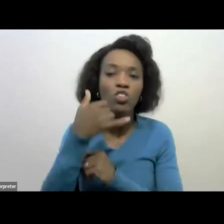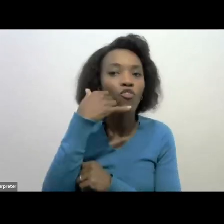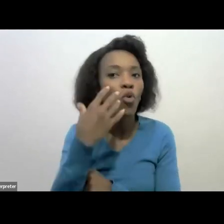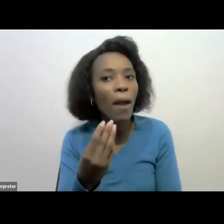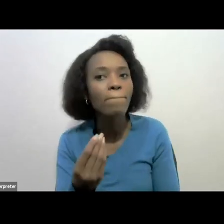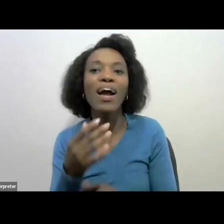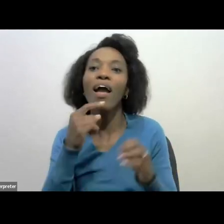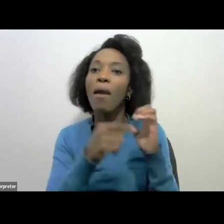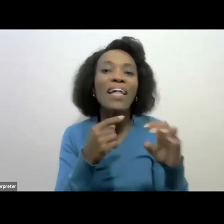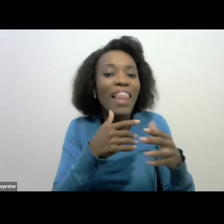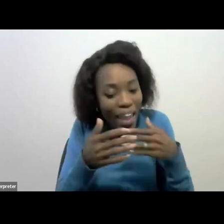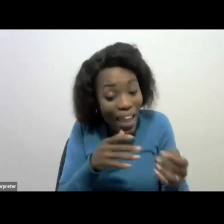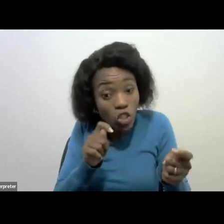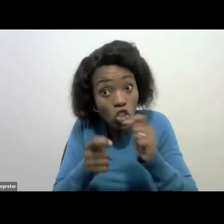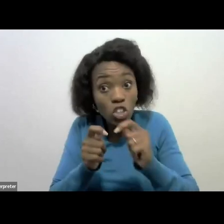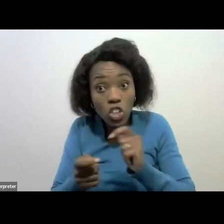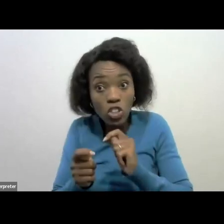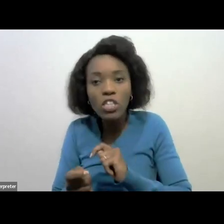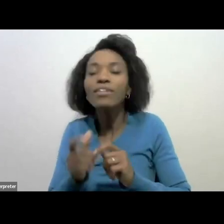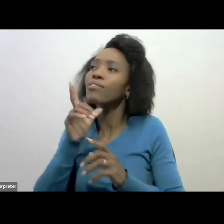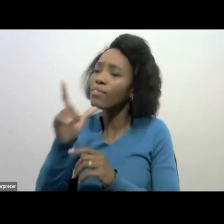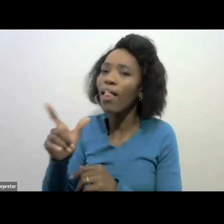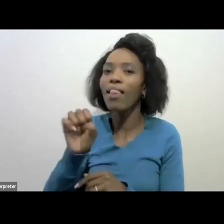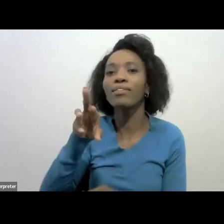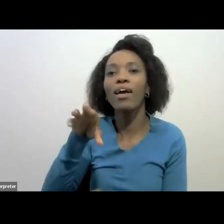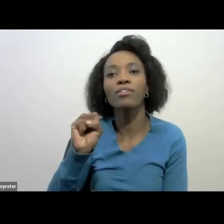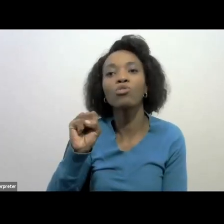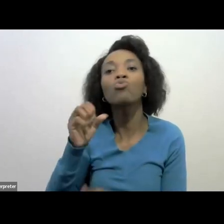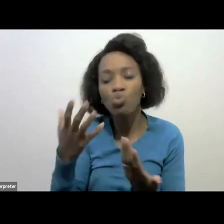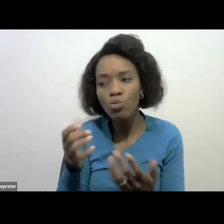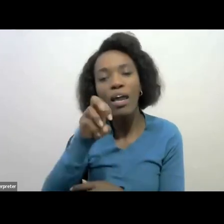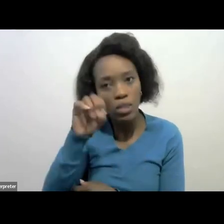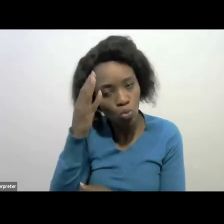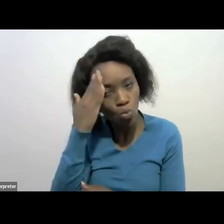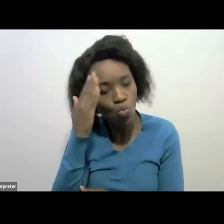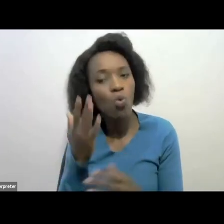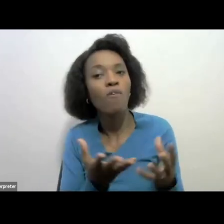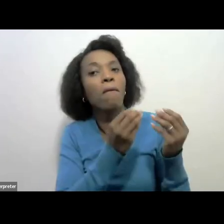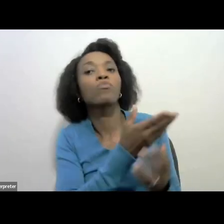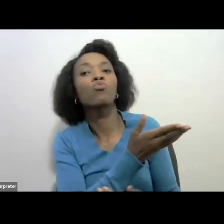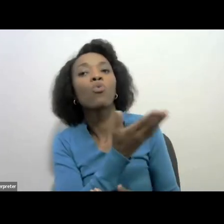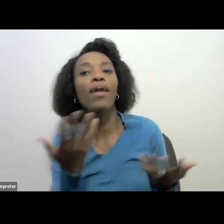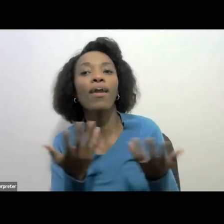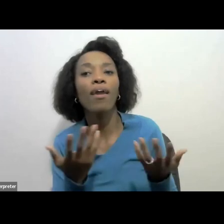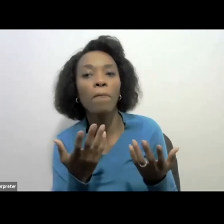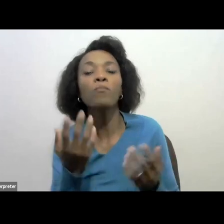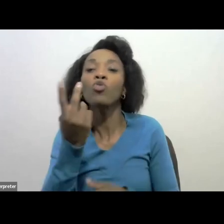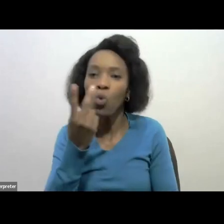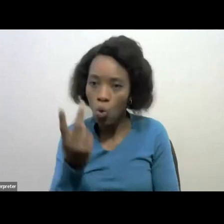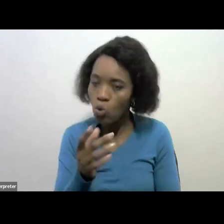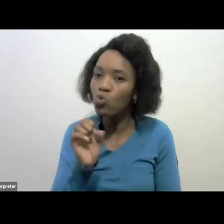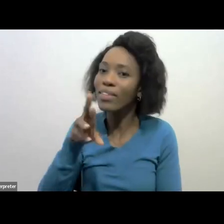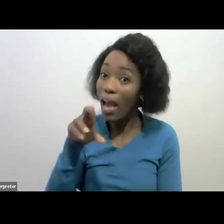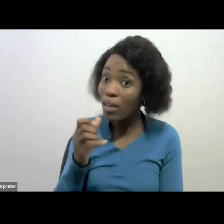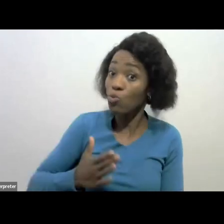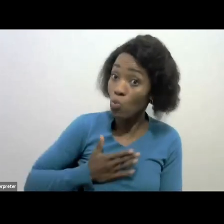SARS can know where to find you the same way as he did indicate on how to find them if you want